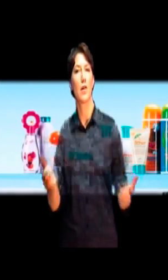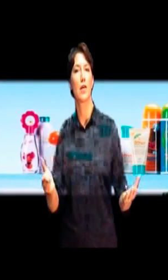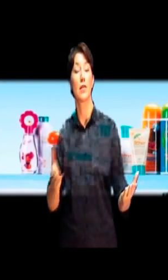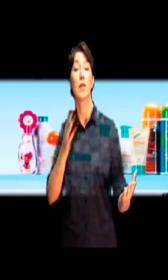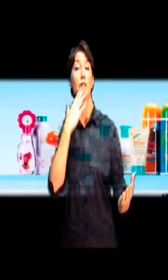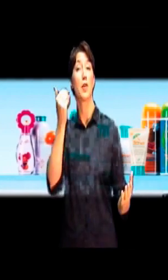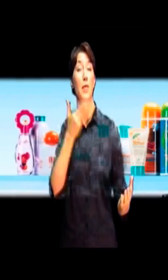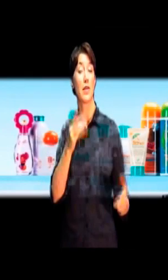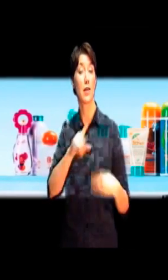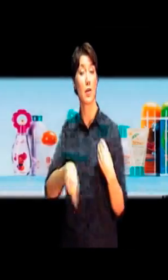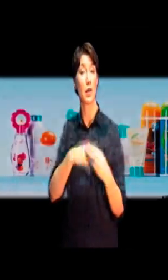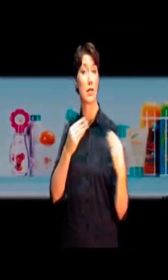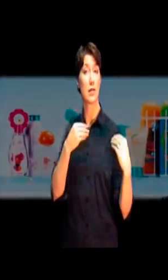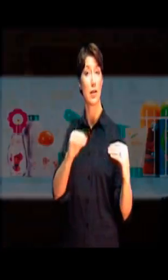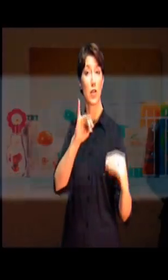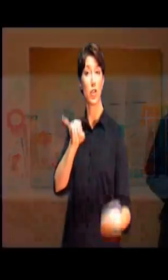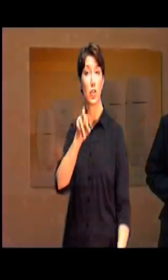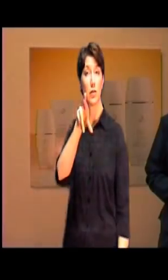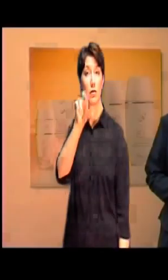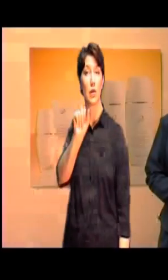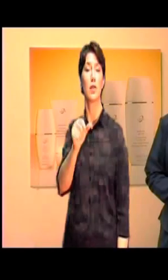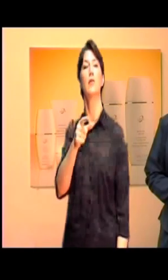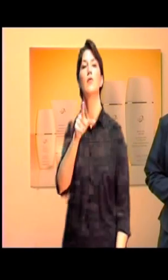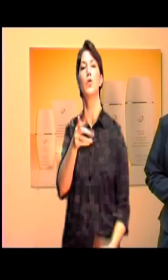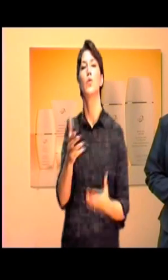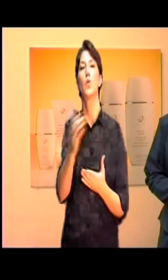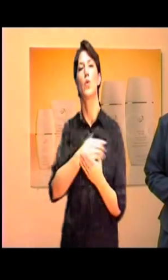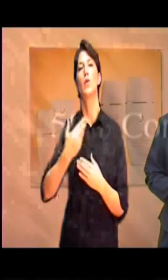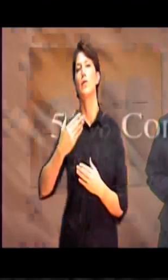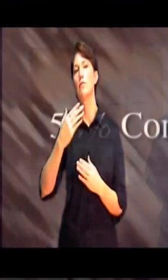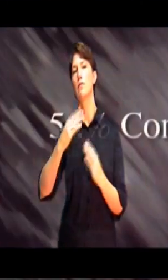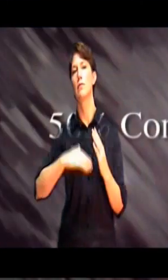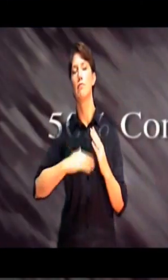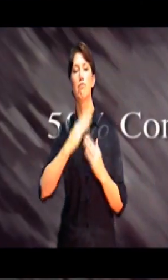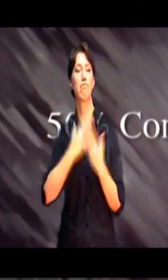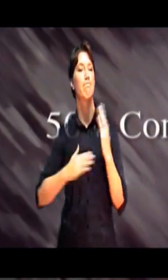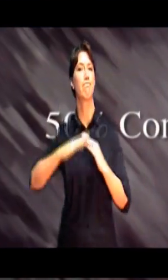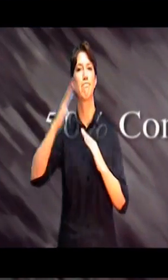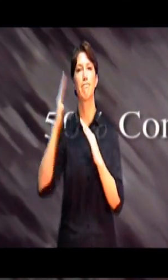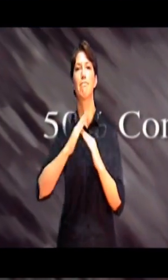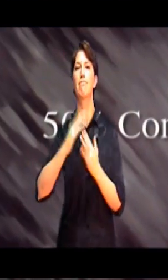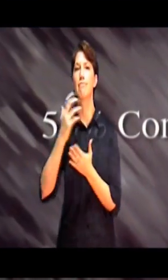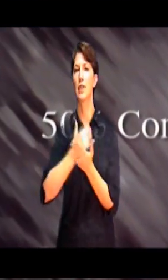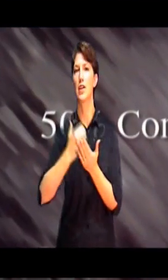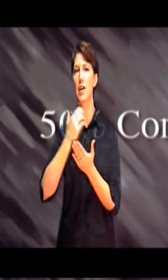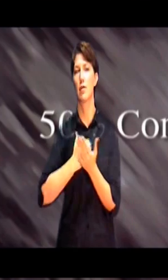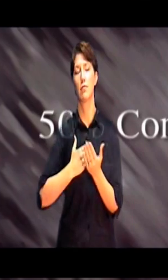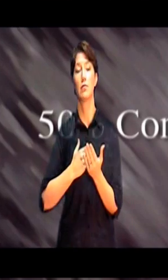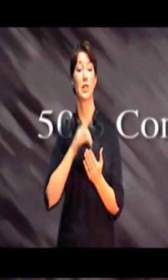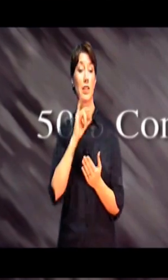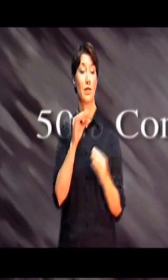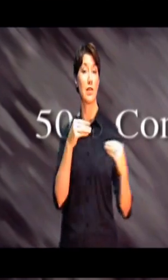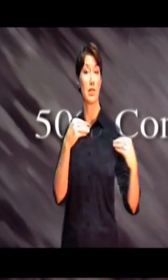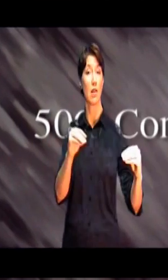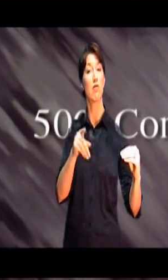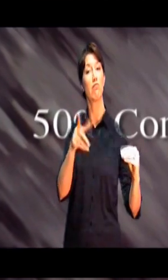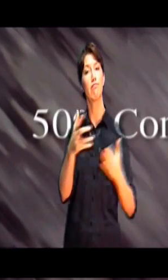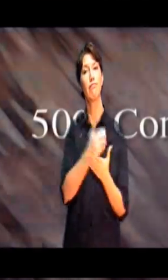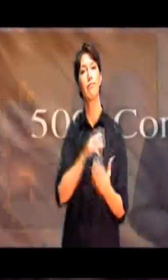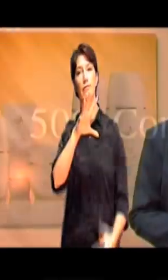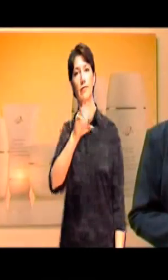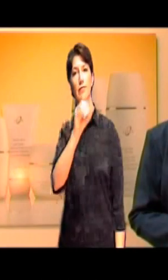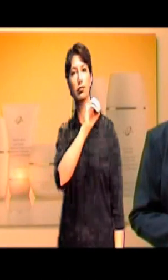is that you are offered the highest commission in the drug selling industry. An active consultant makes 50% of the retail sales.